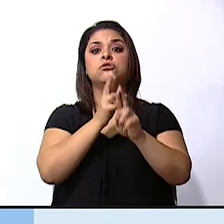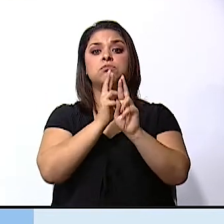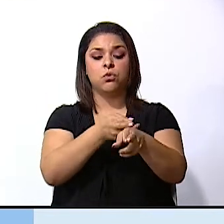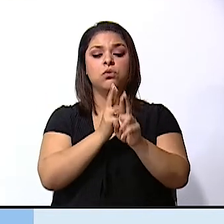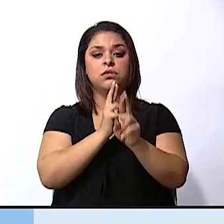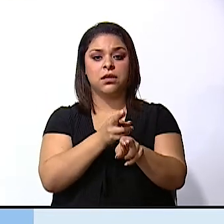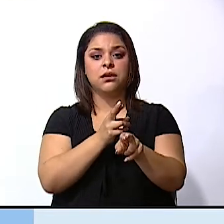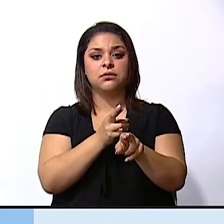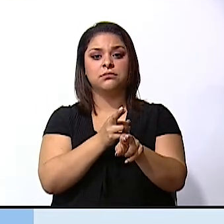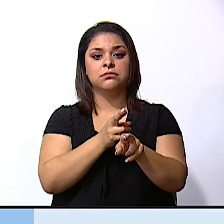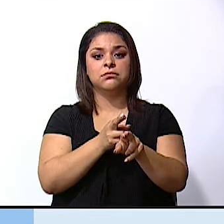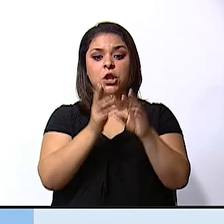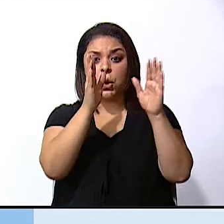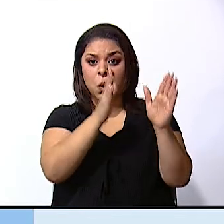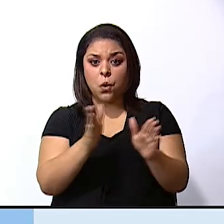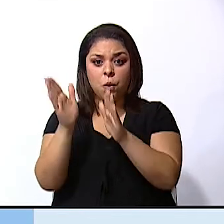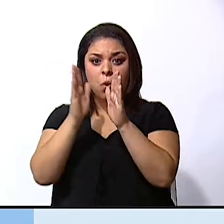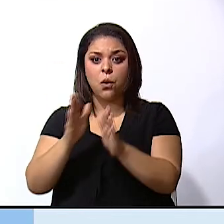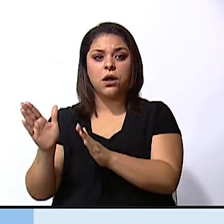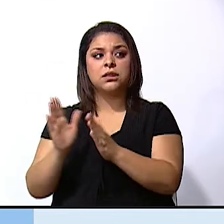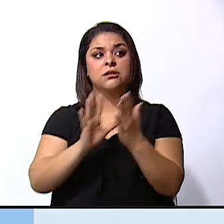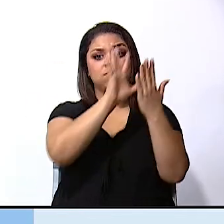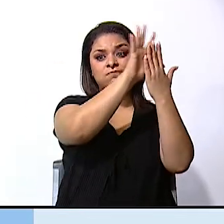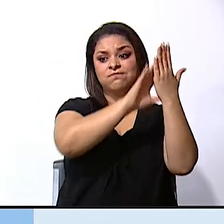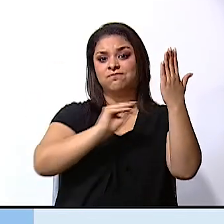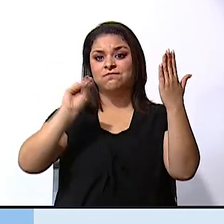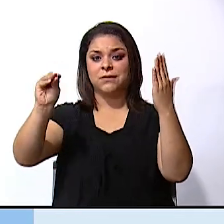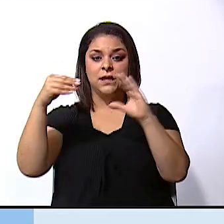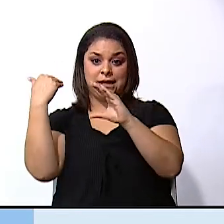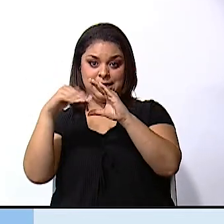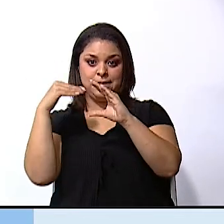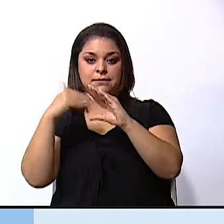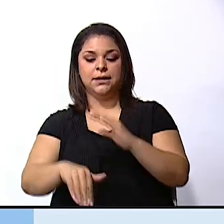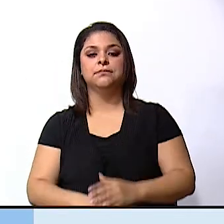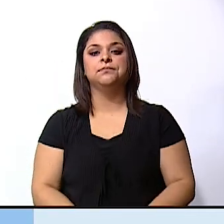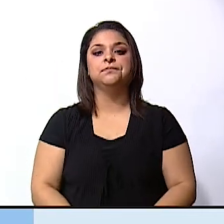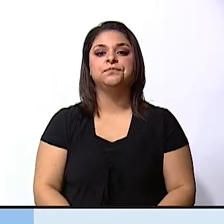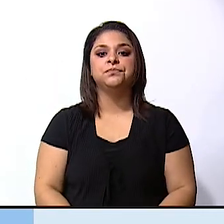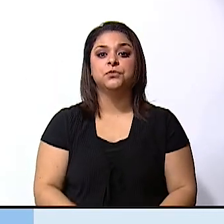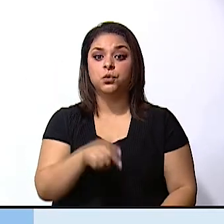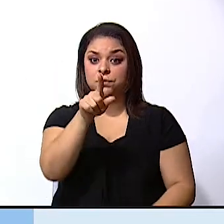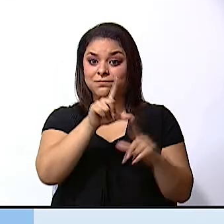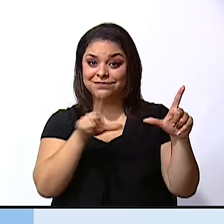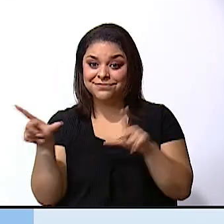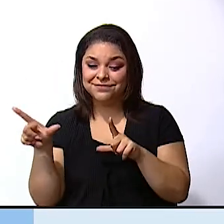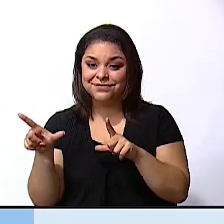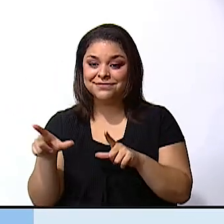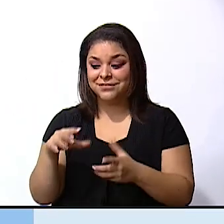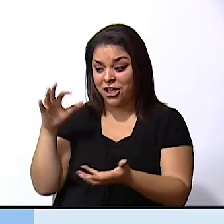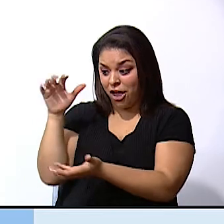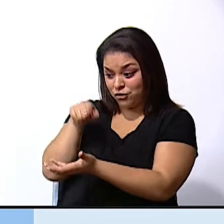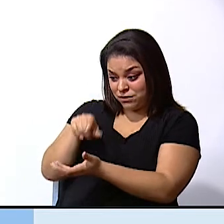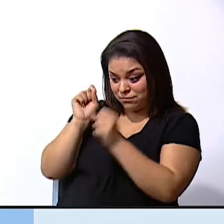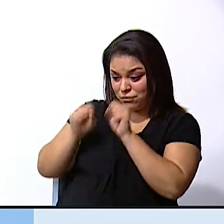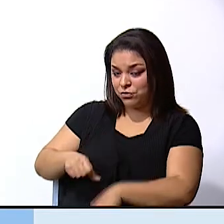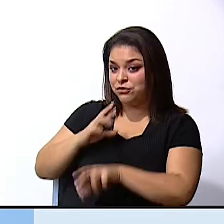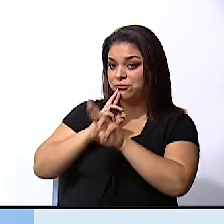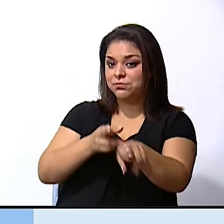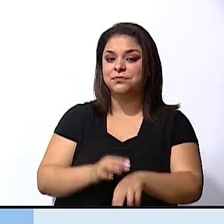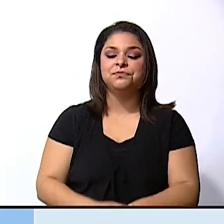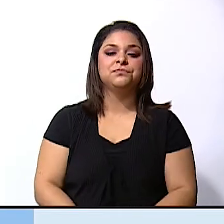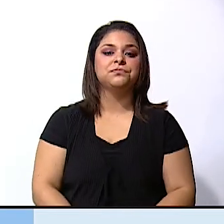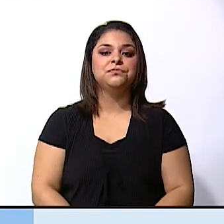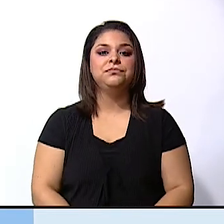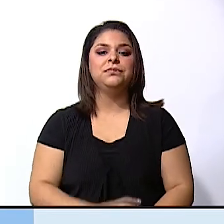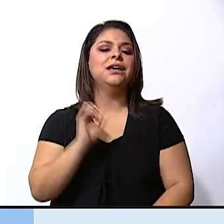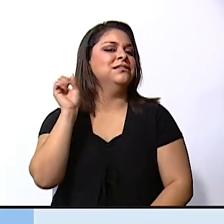in order to reply that email. Okay? Are you ready, Arlene, to answer? Well,